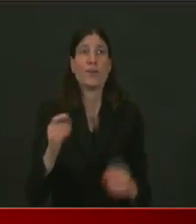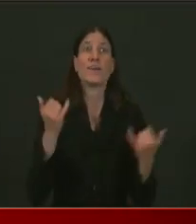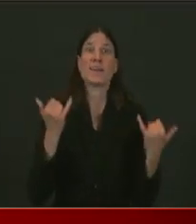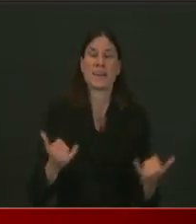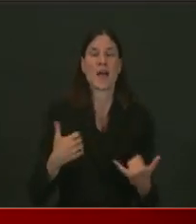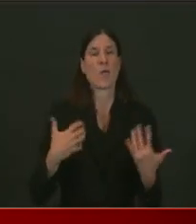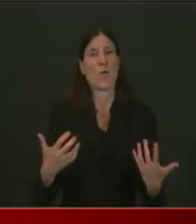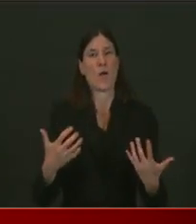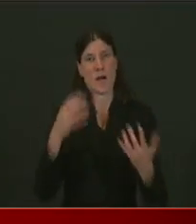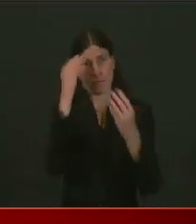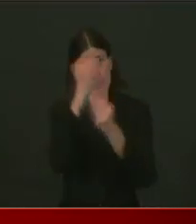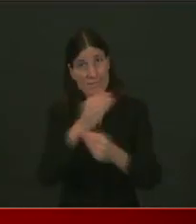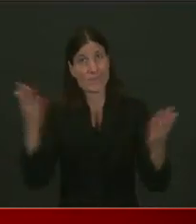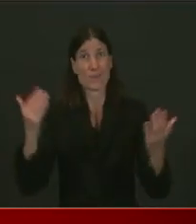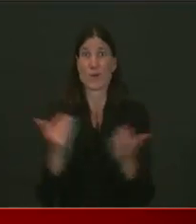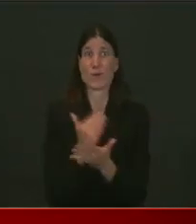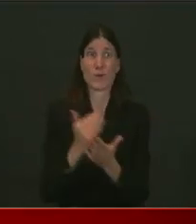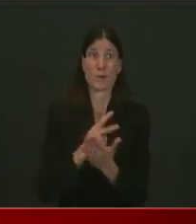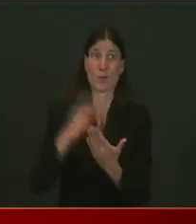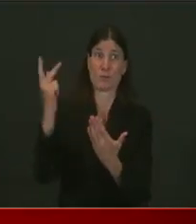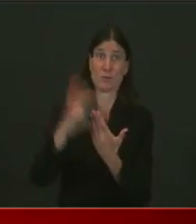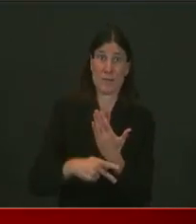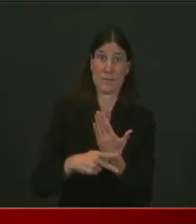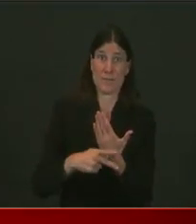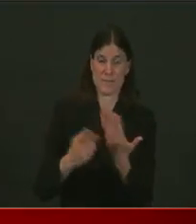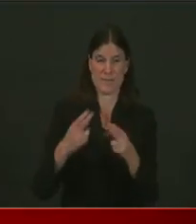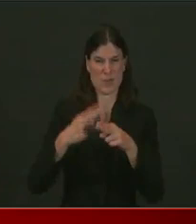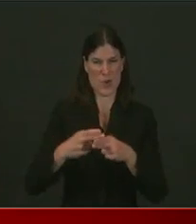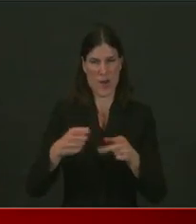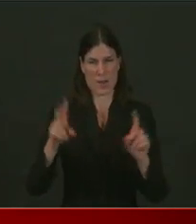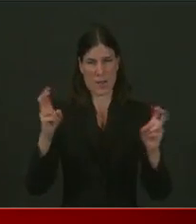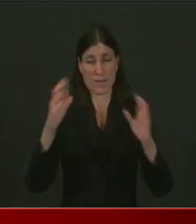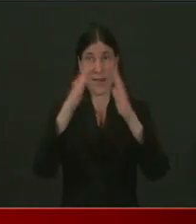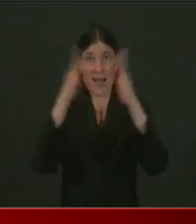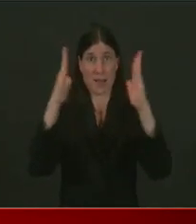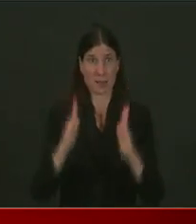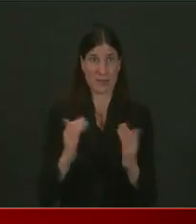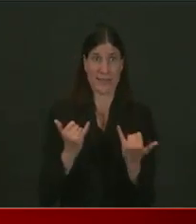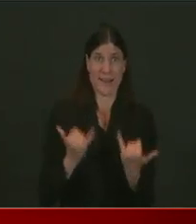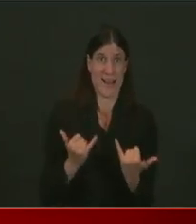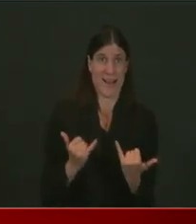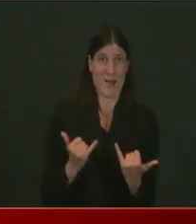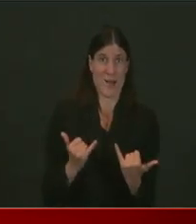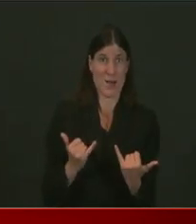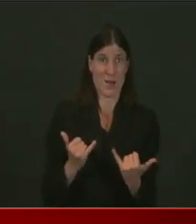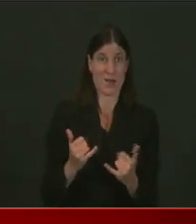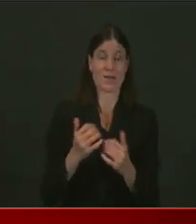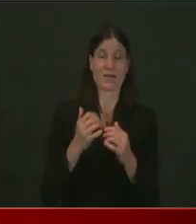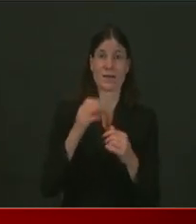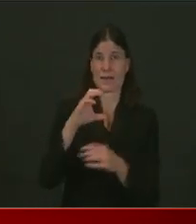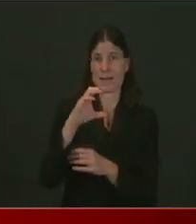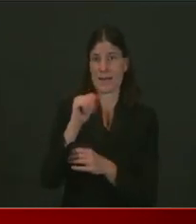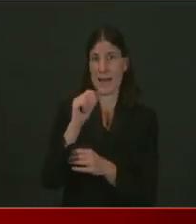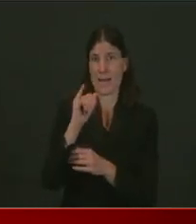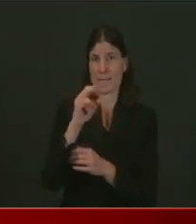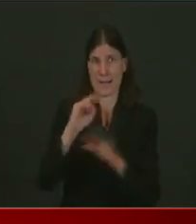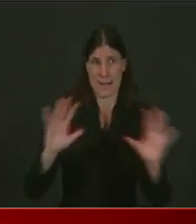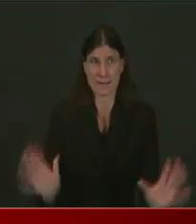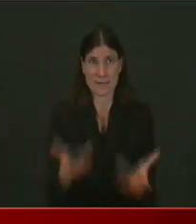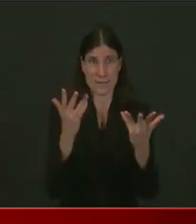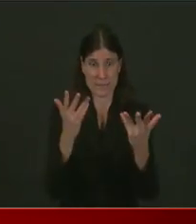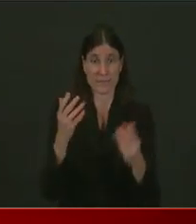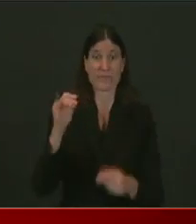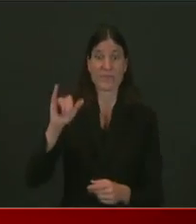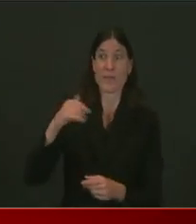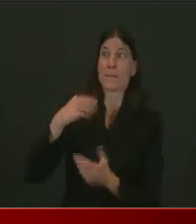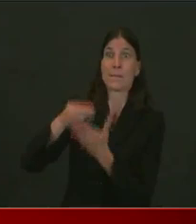one of the ways we're going to use that money, uh, is that we're going to be supporting Rhode Islanders who qualify for housing vouchers,